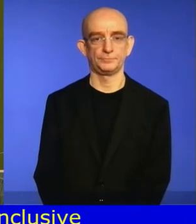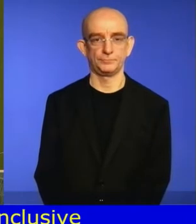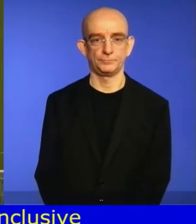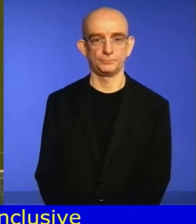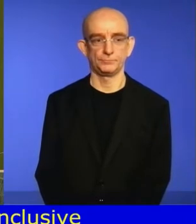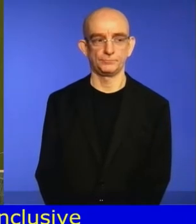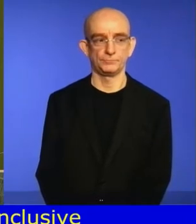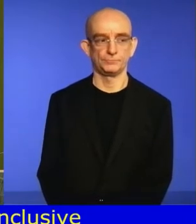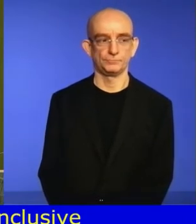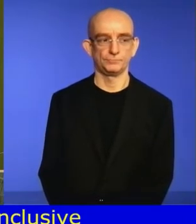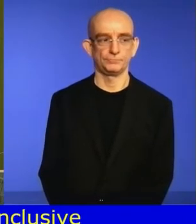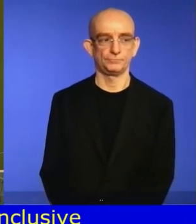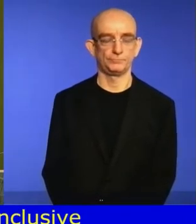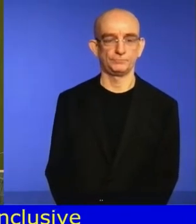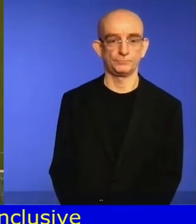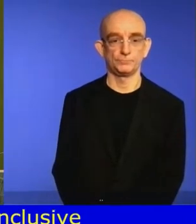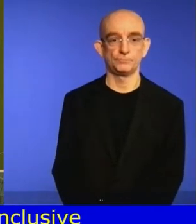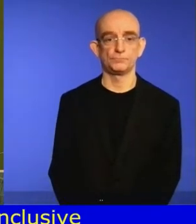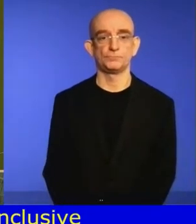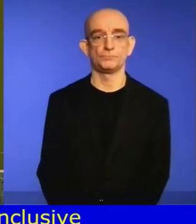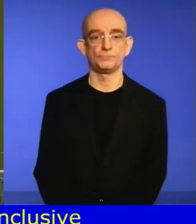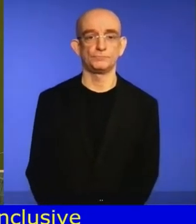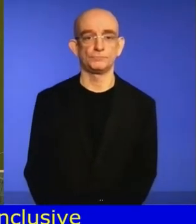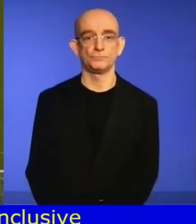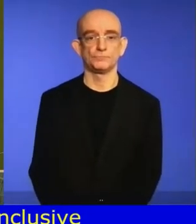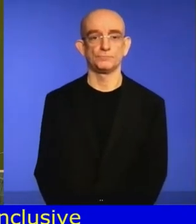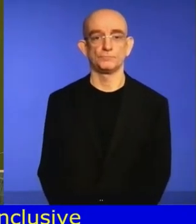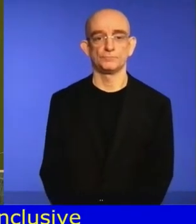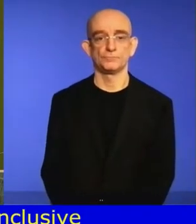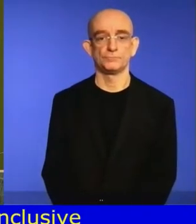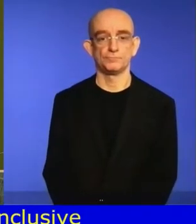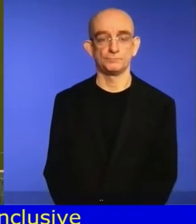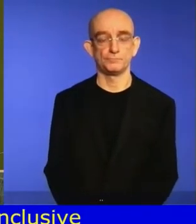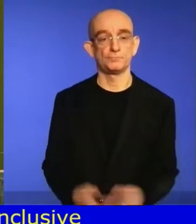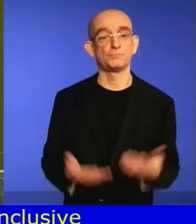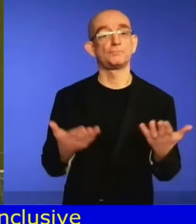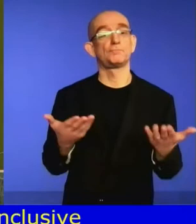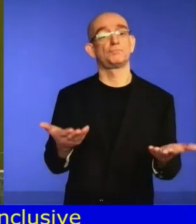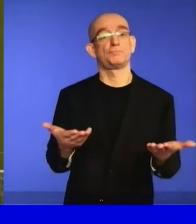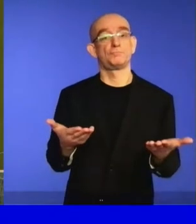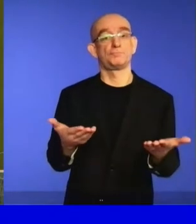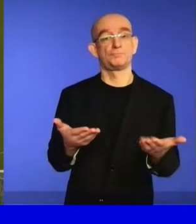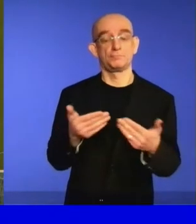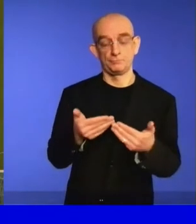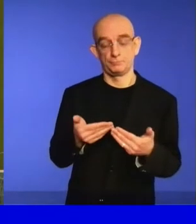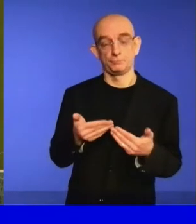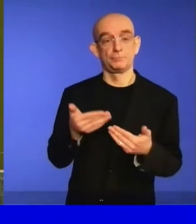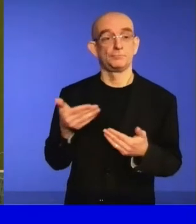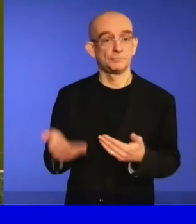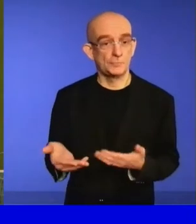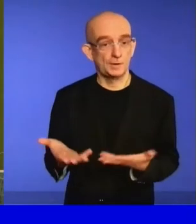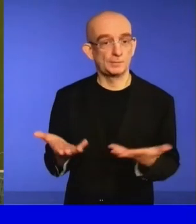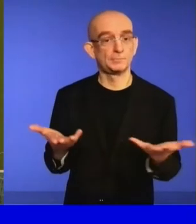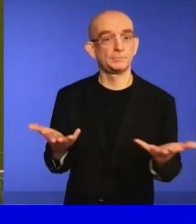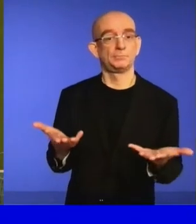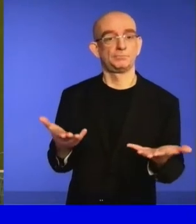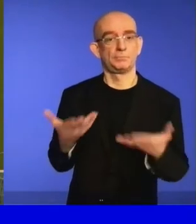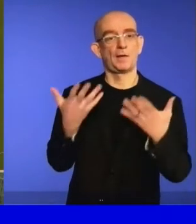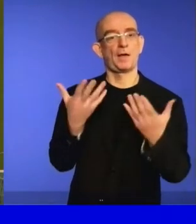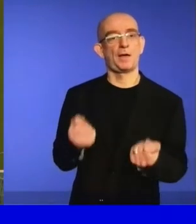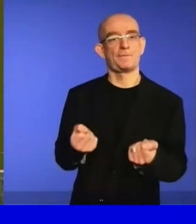Next, we have a recorded message from Mr. Idris Azouma Maiga